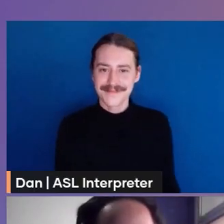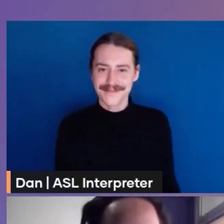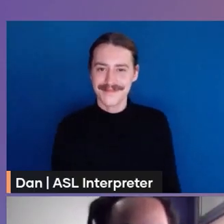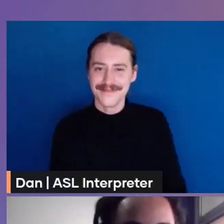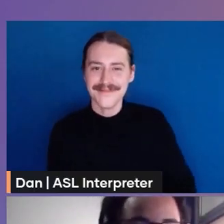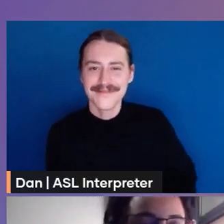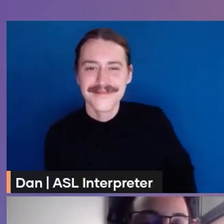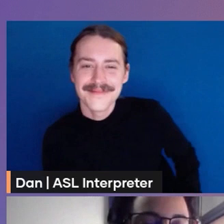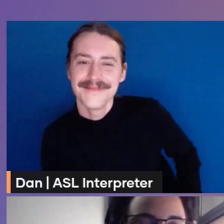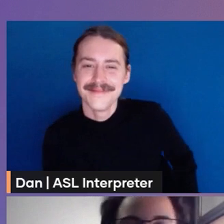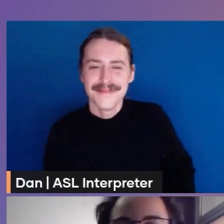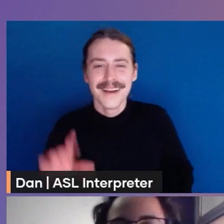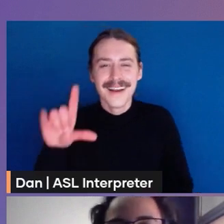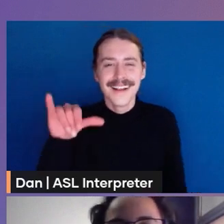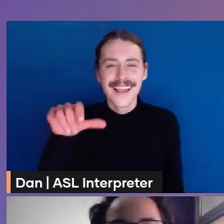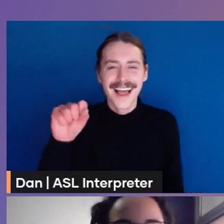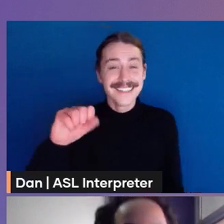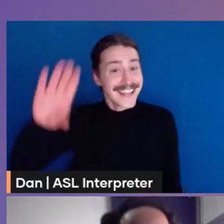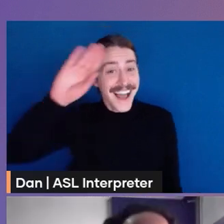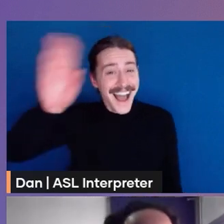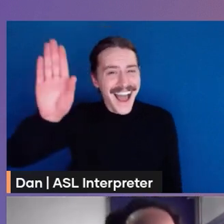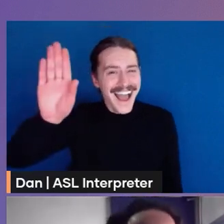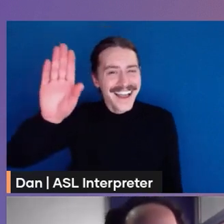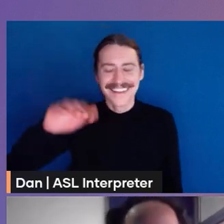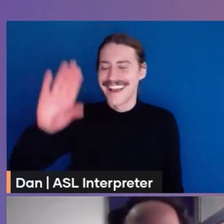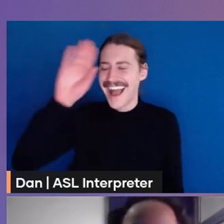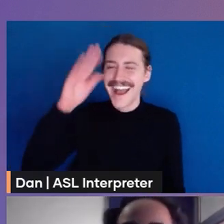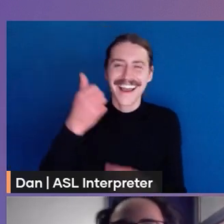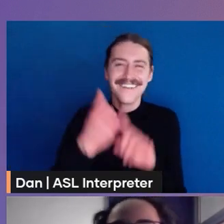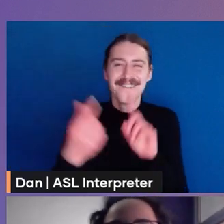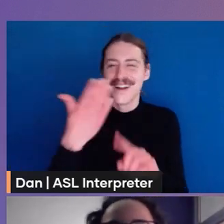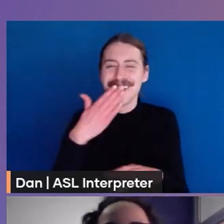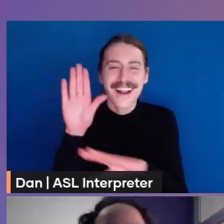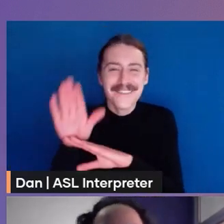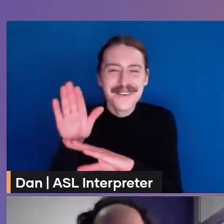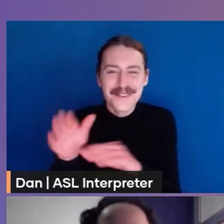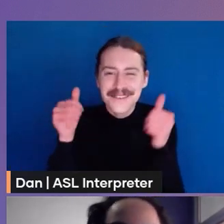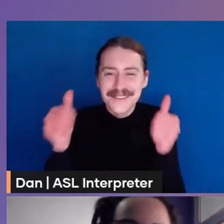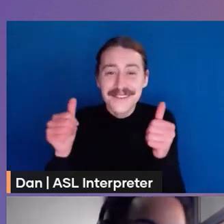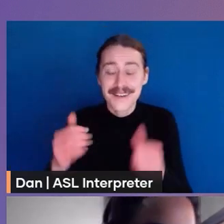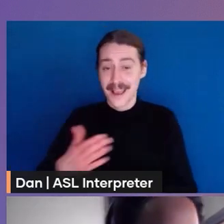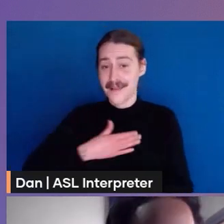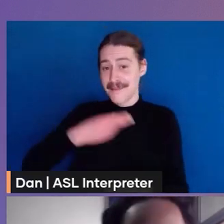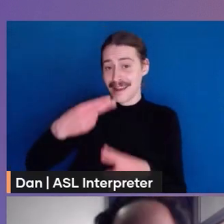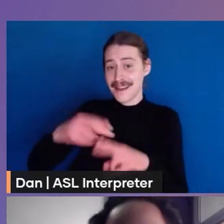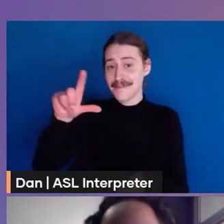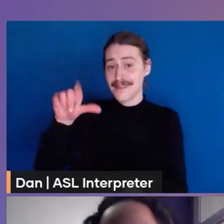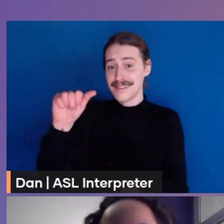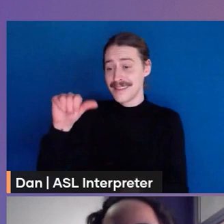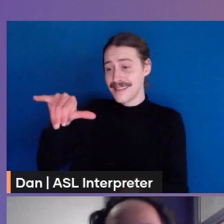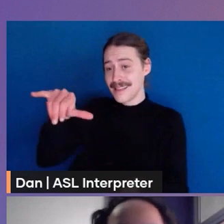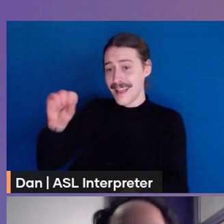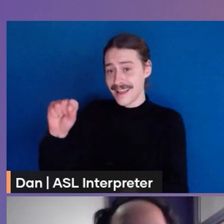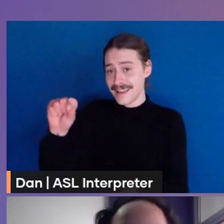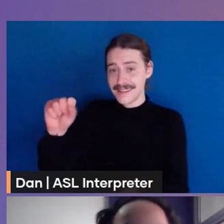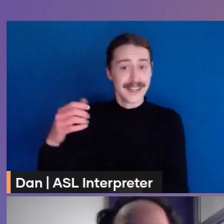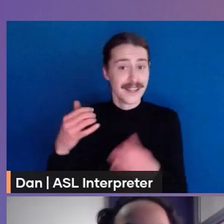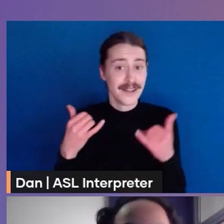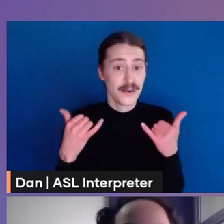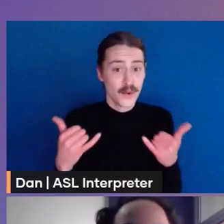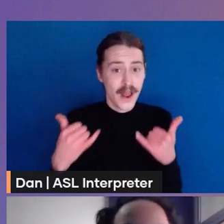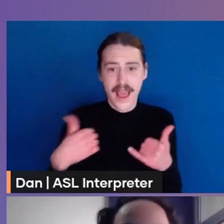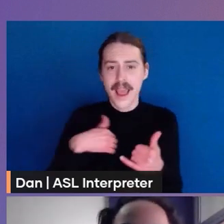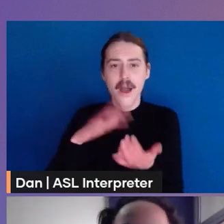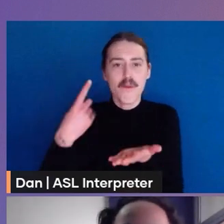hello hello everyone good afternoon my name is Lays Rodriguez and today I'm going to talk to you